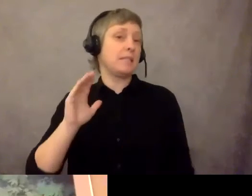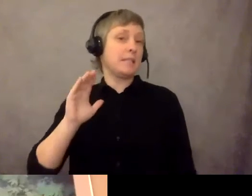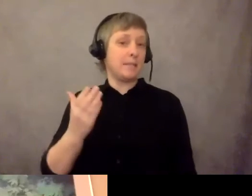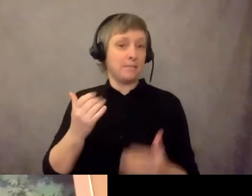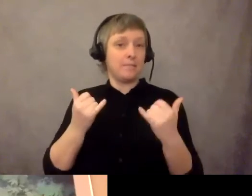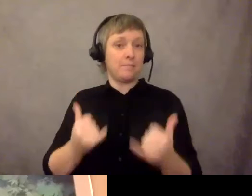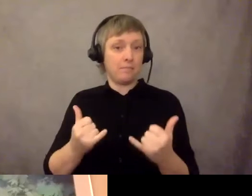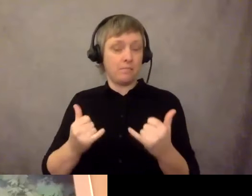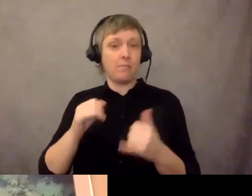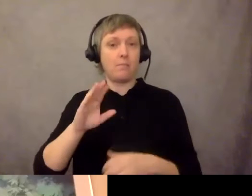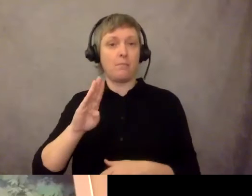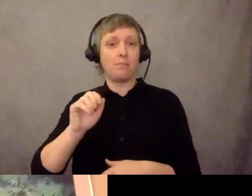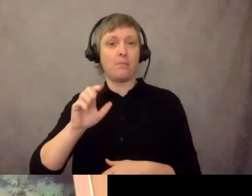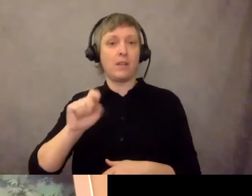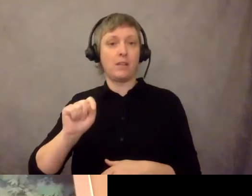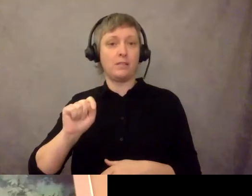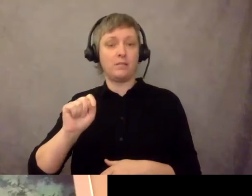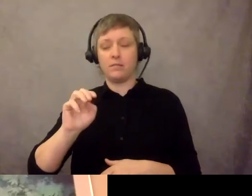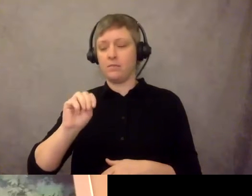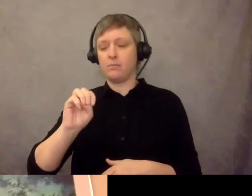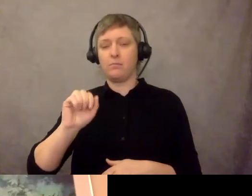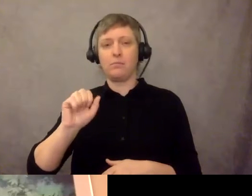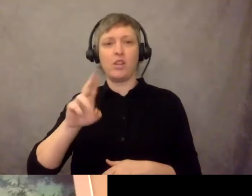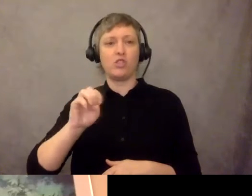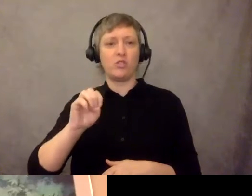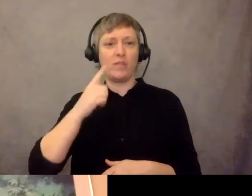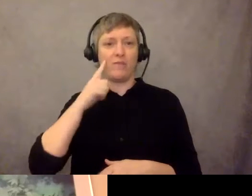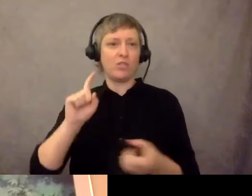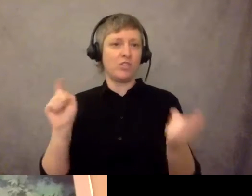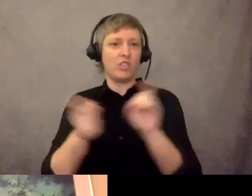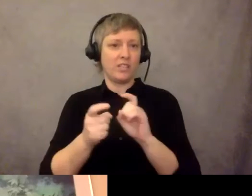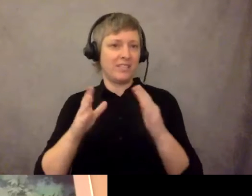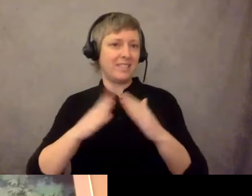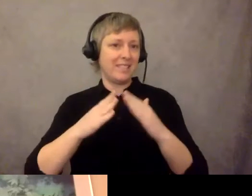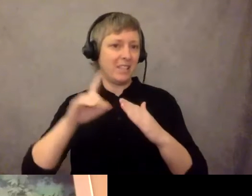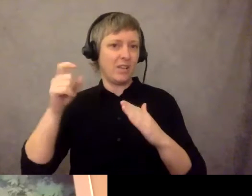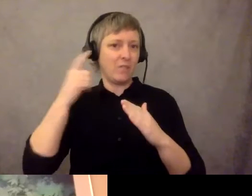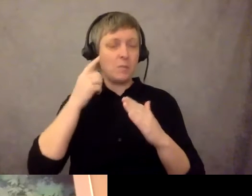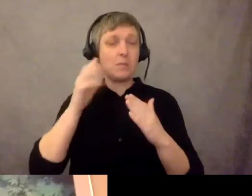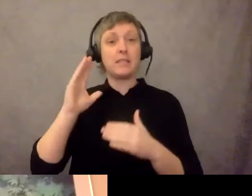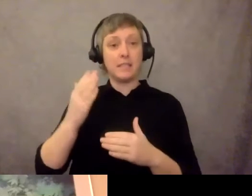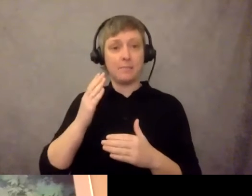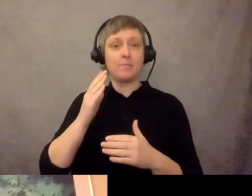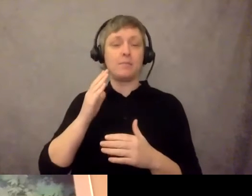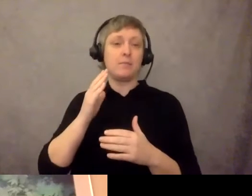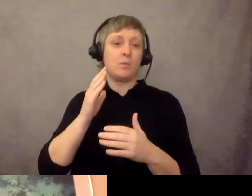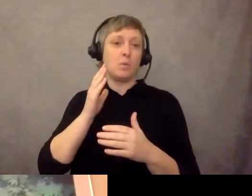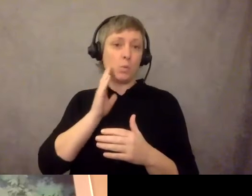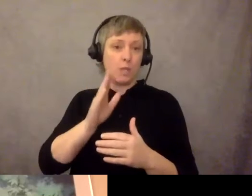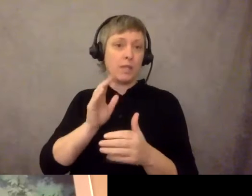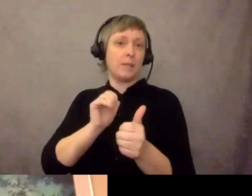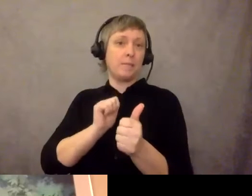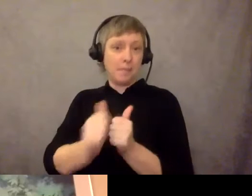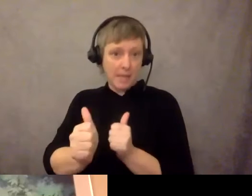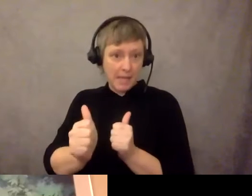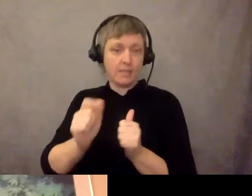government may be passing, but at this hour, it's certainly not conclusive. So we'll be